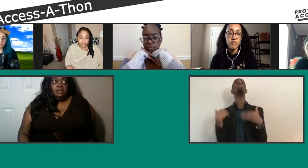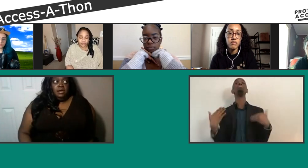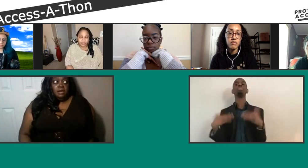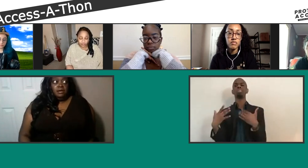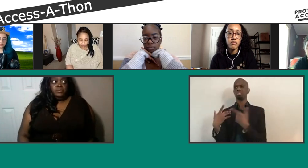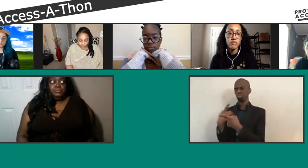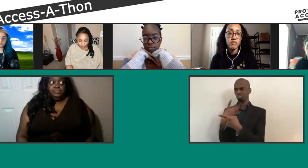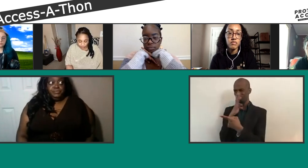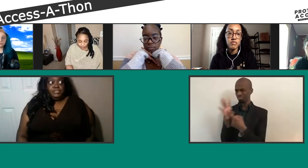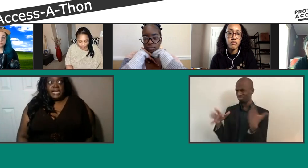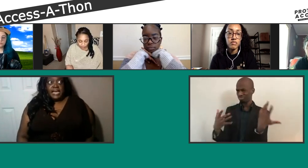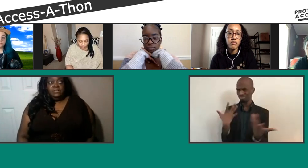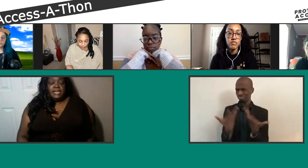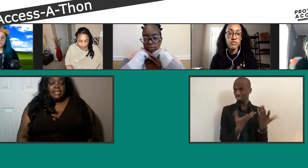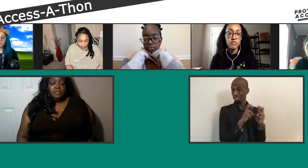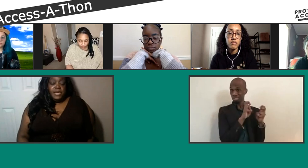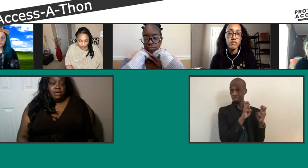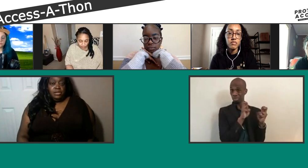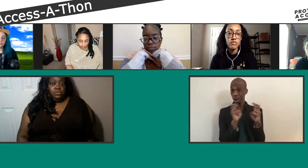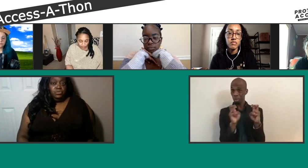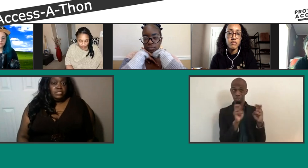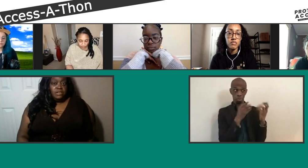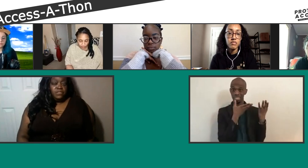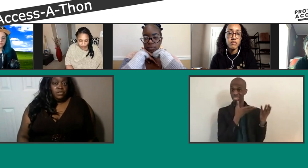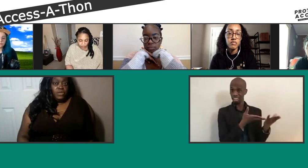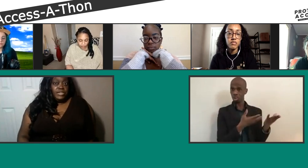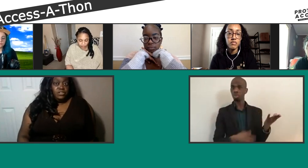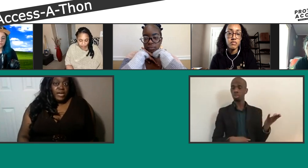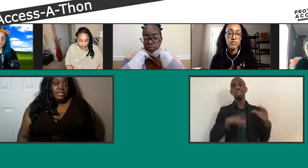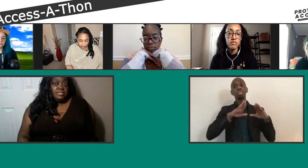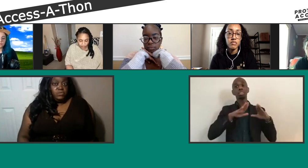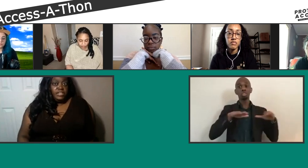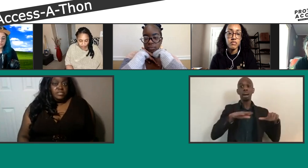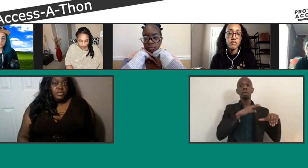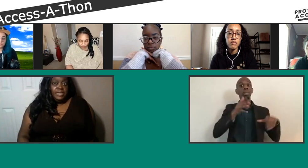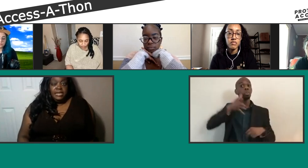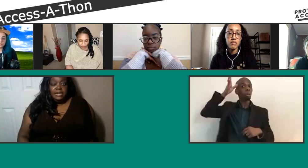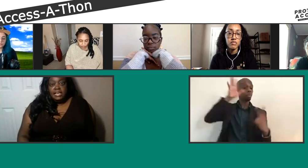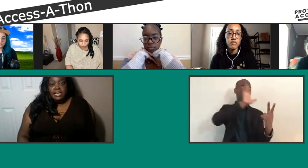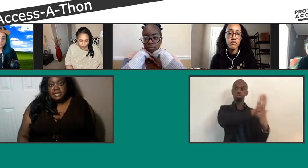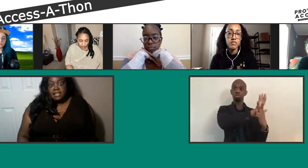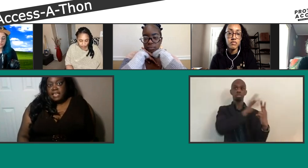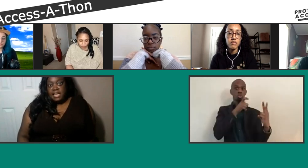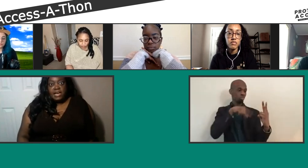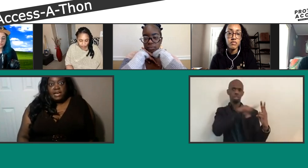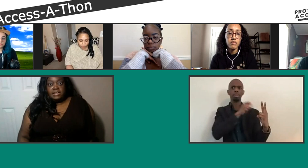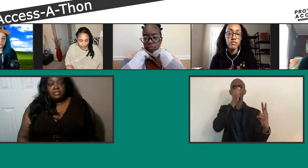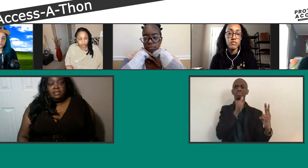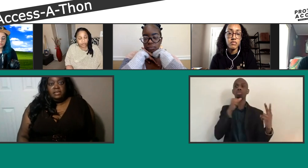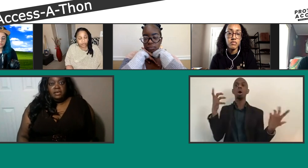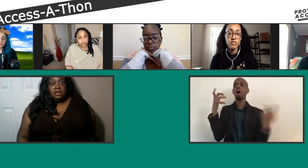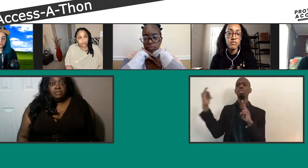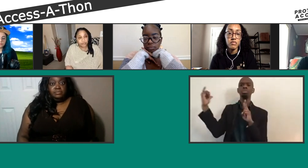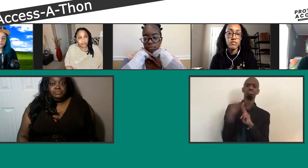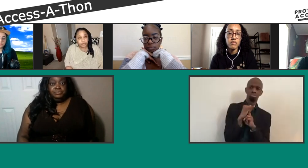child and the parent who suffered the racial violence as well as bullying, they have not gotten